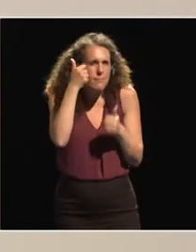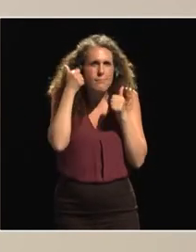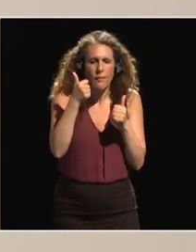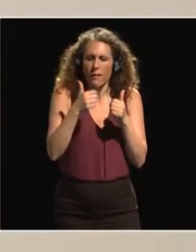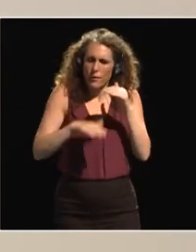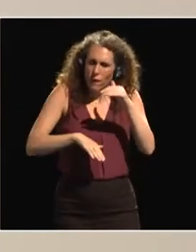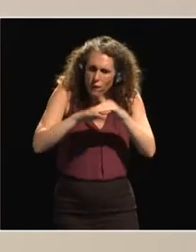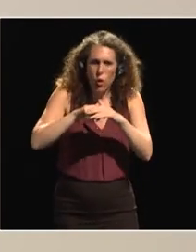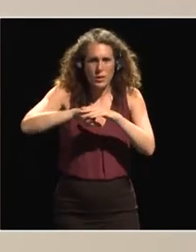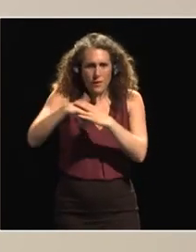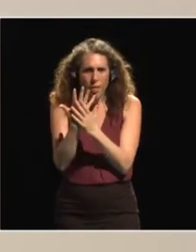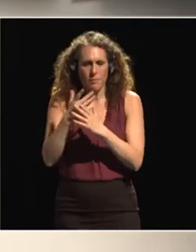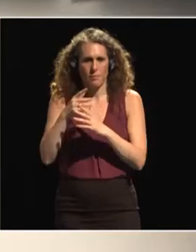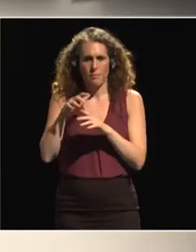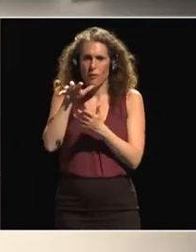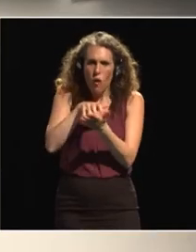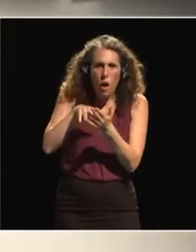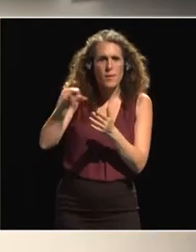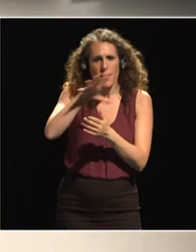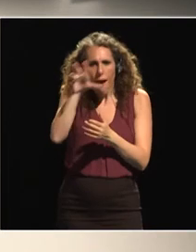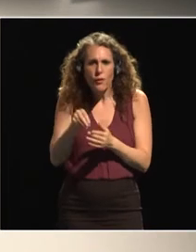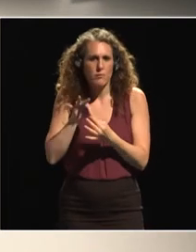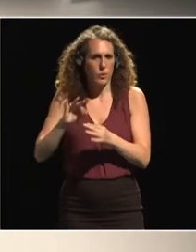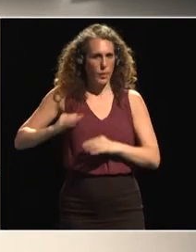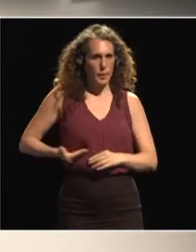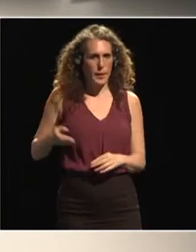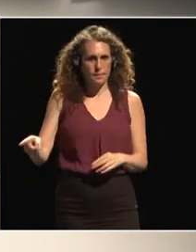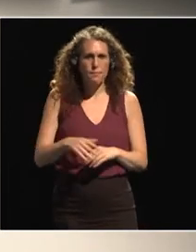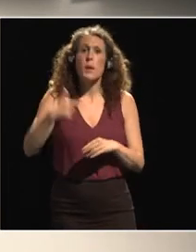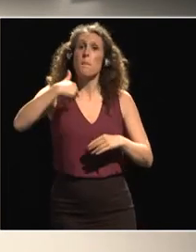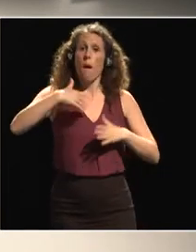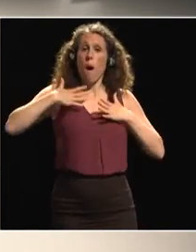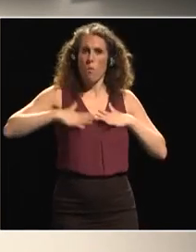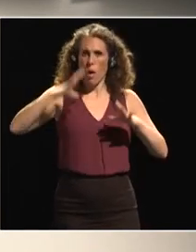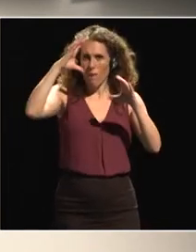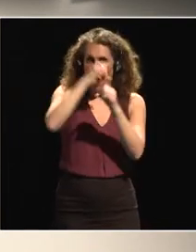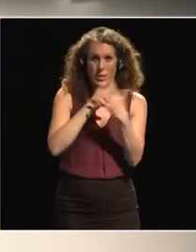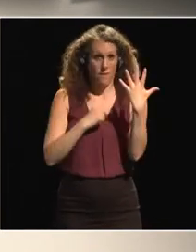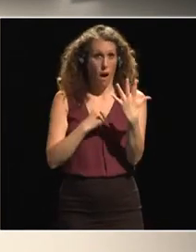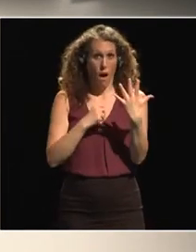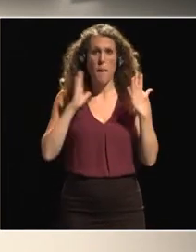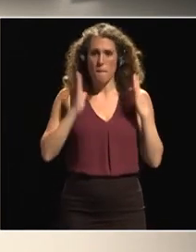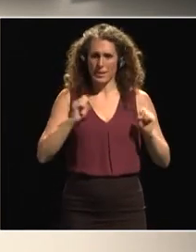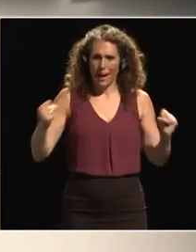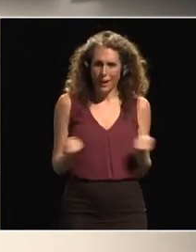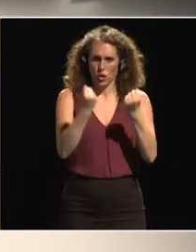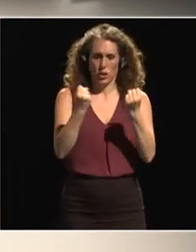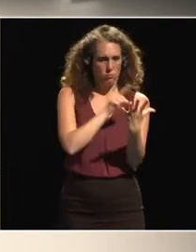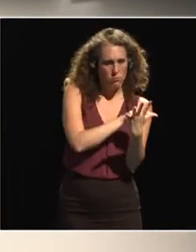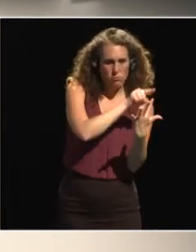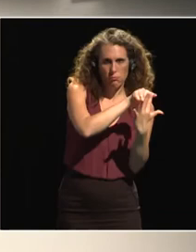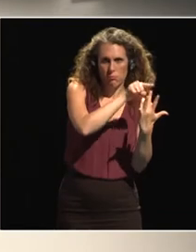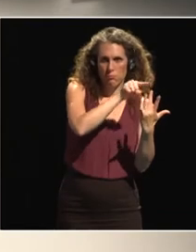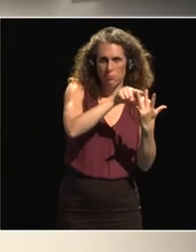rural development in Africa and farming so I want to focus on five areas briefly where we need action in order to bridge the gap